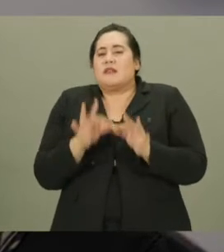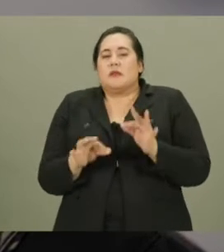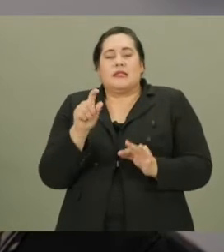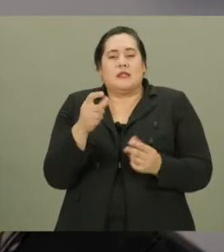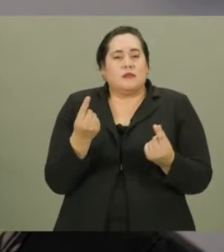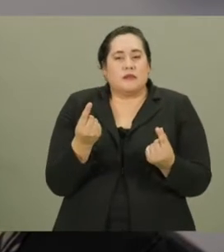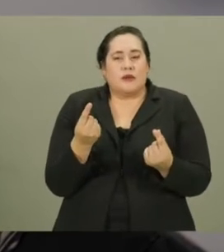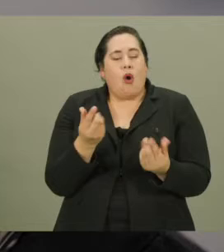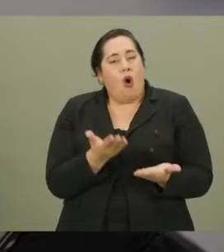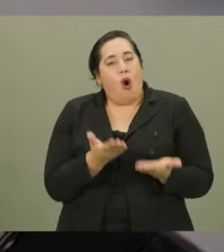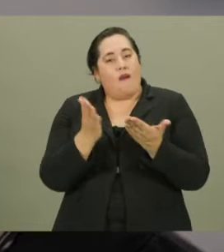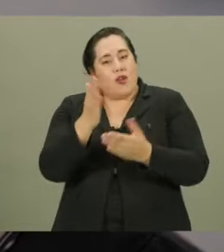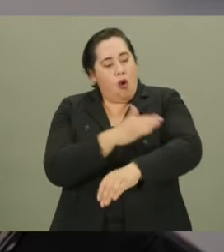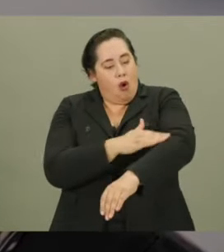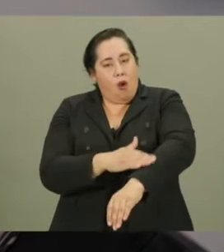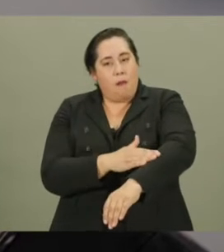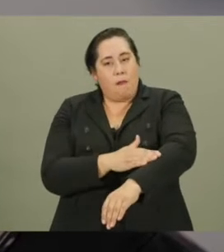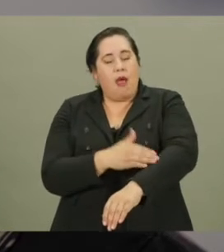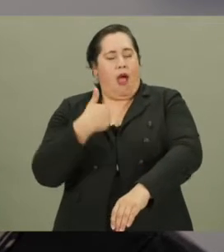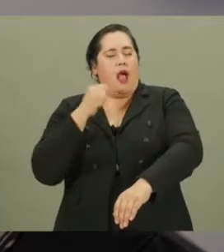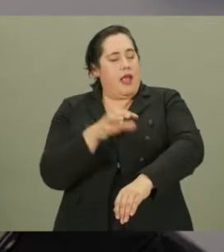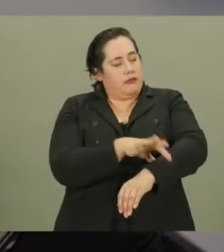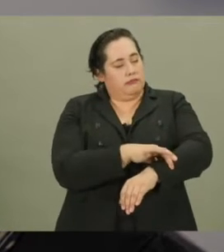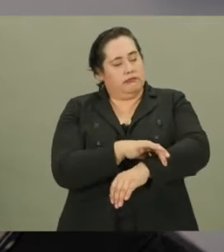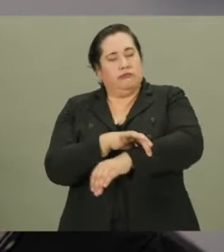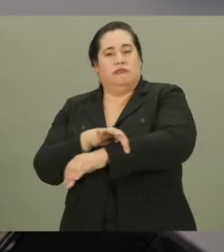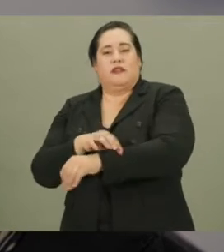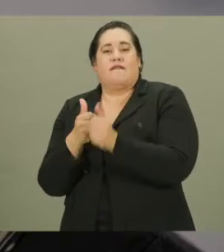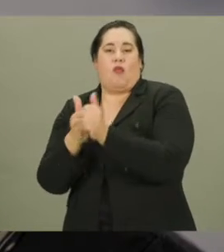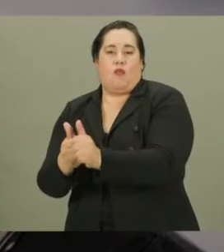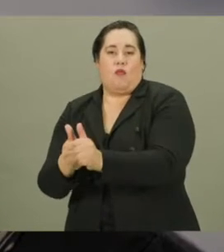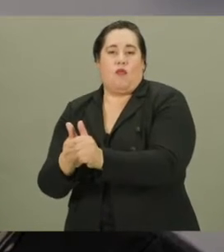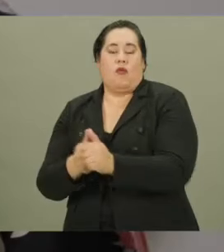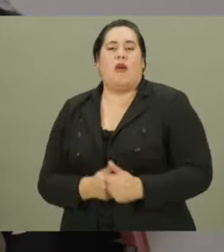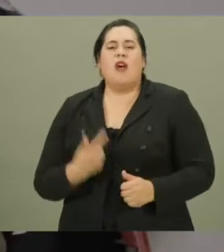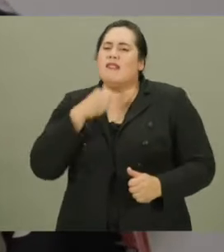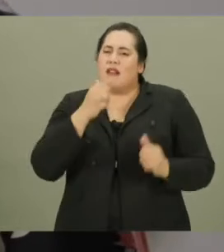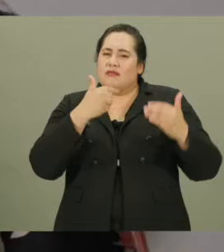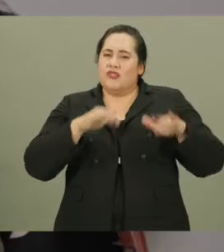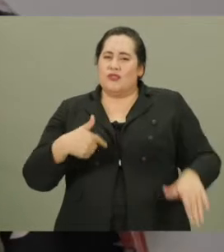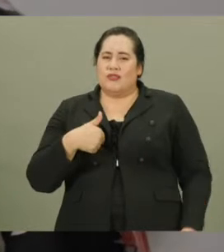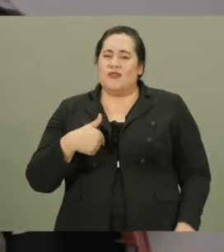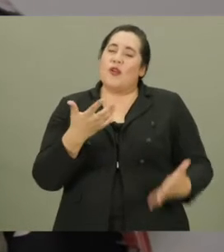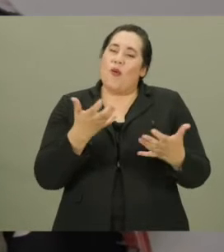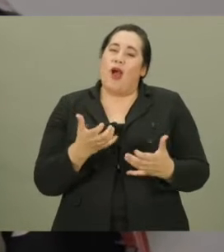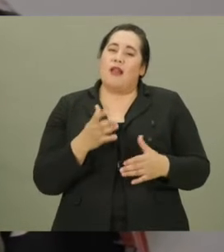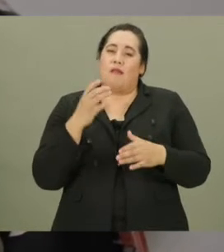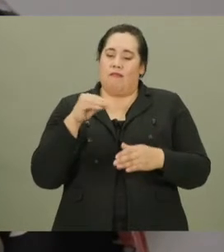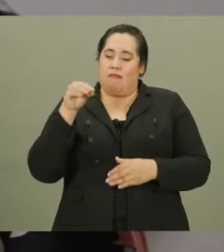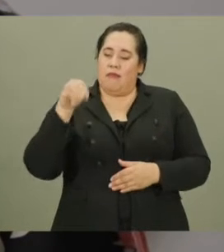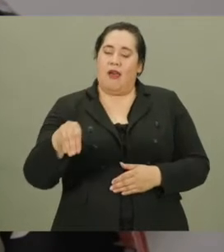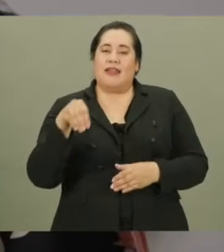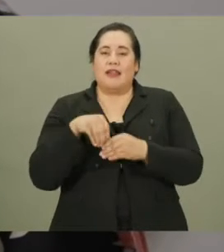need is for them to offer their arm and then I can take it and follow. We're not children. We want to